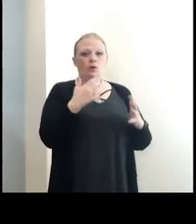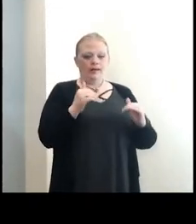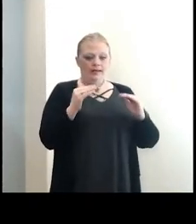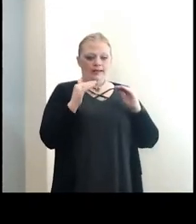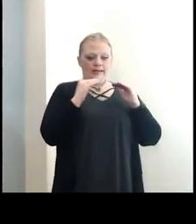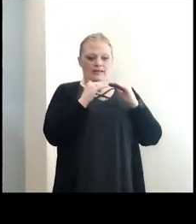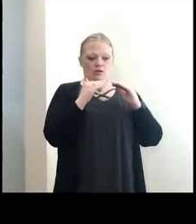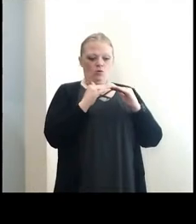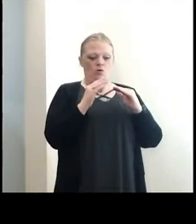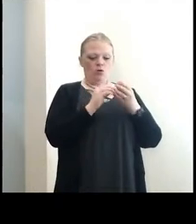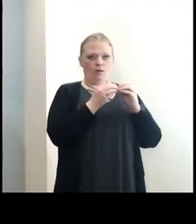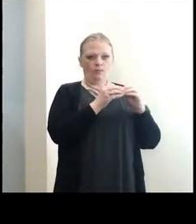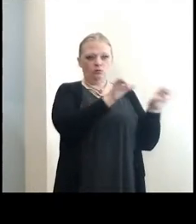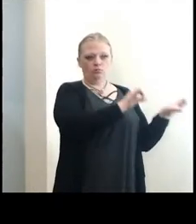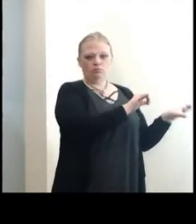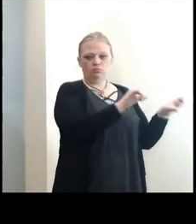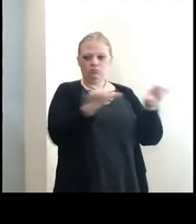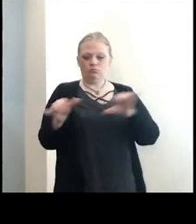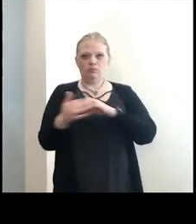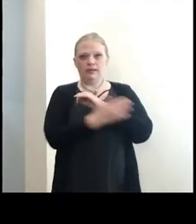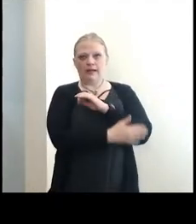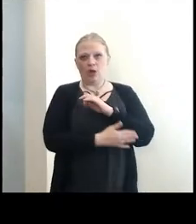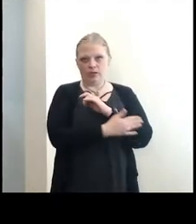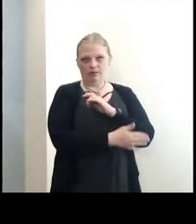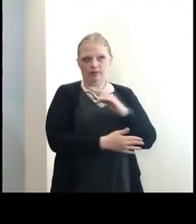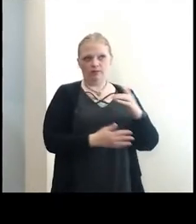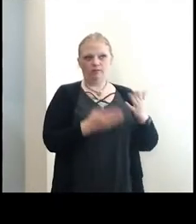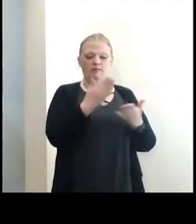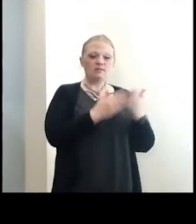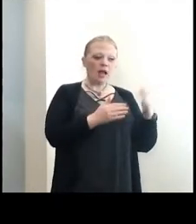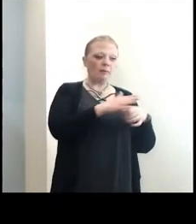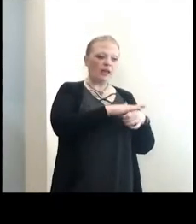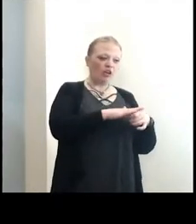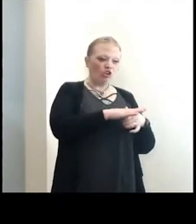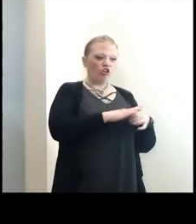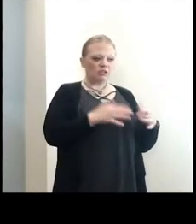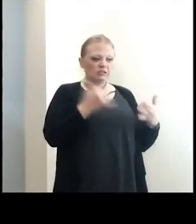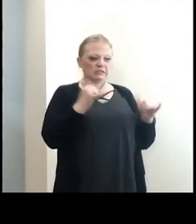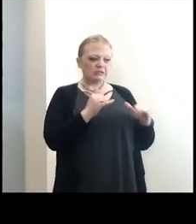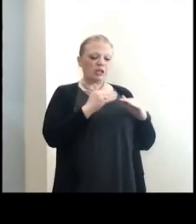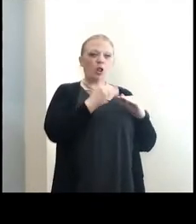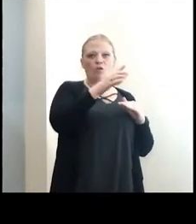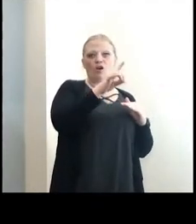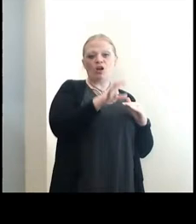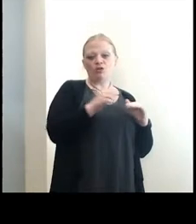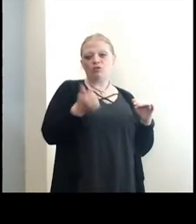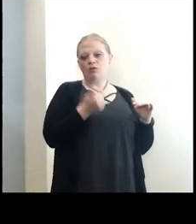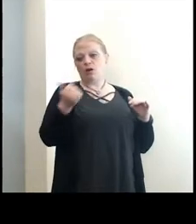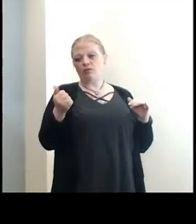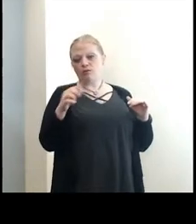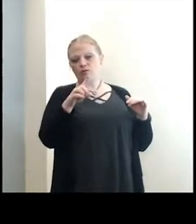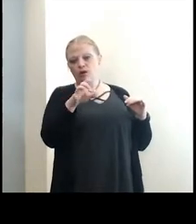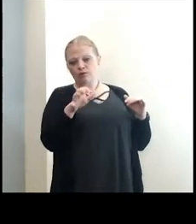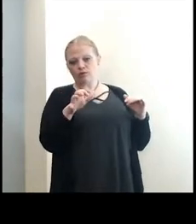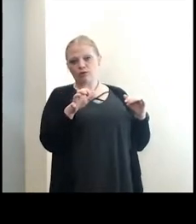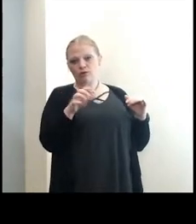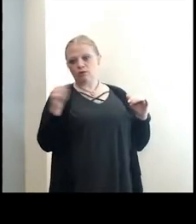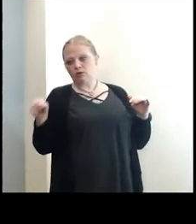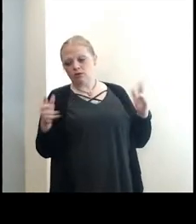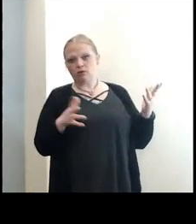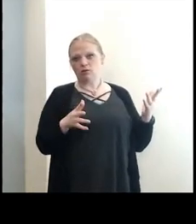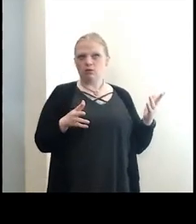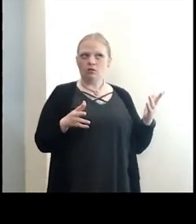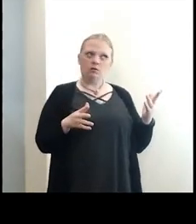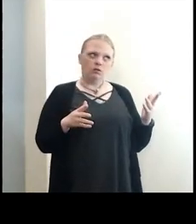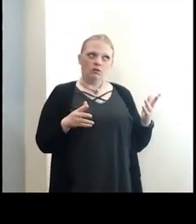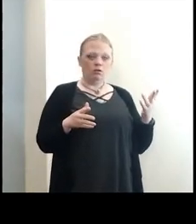numbers across the county. There will be some areas that potentially would still be over 100 and others that are 100. And that's not in